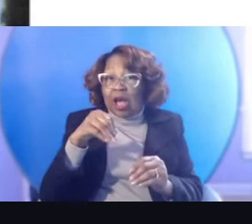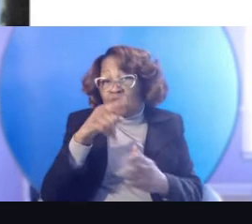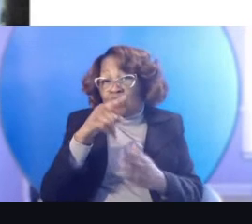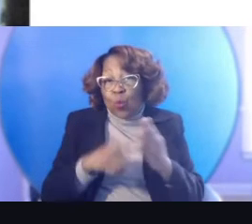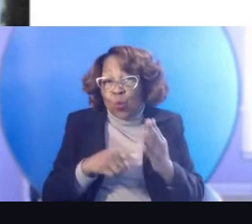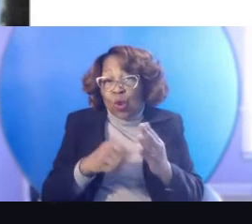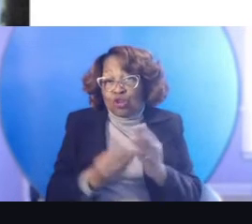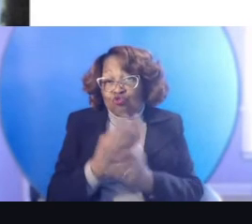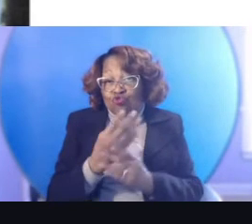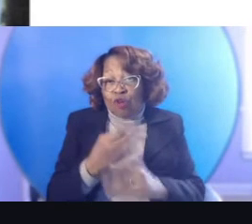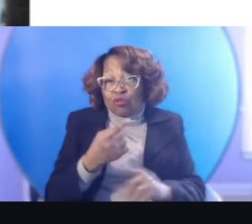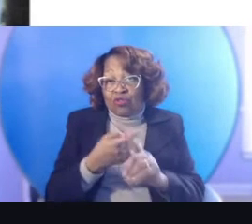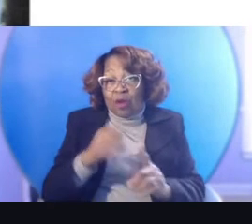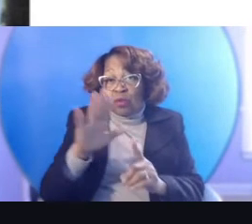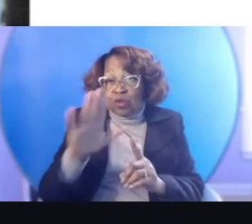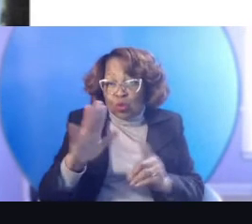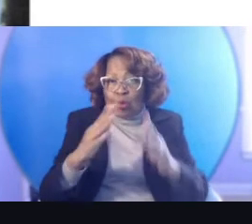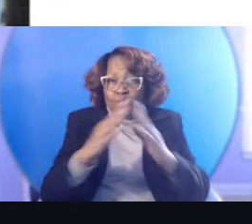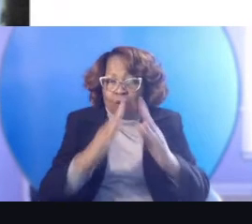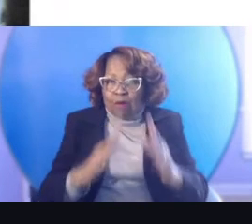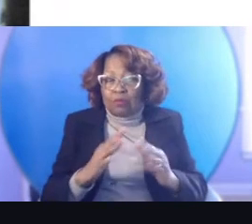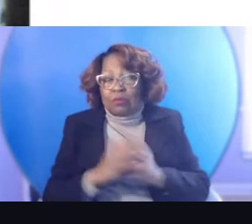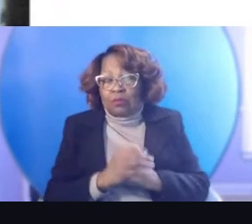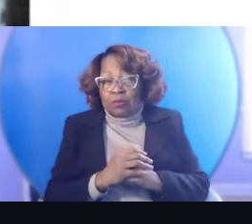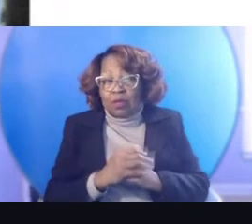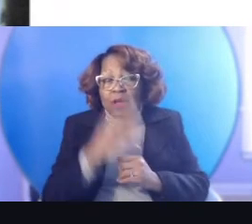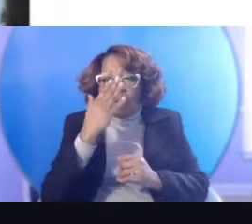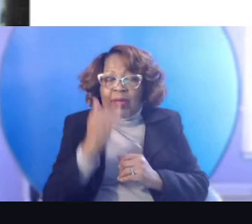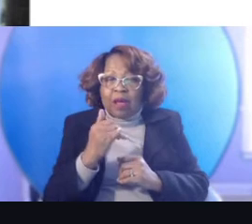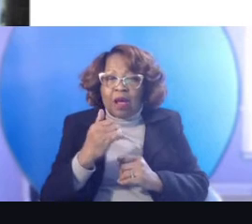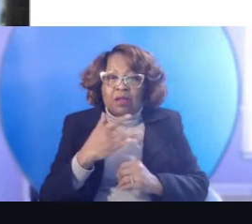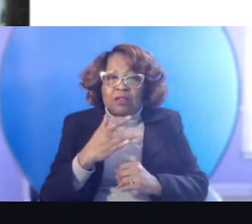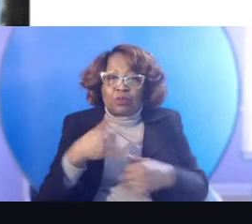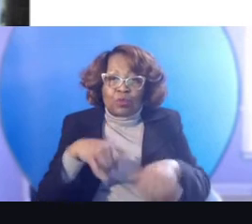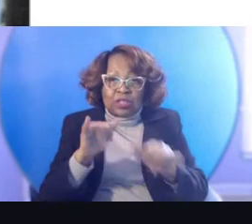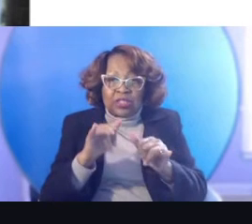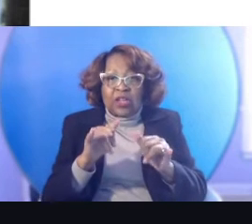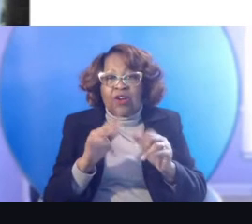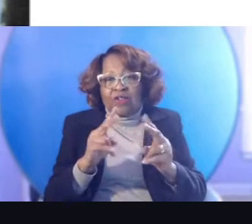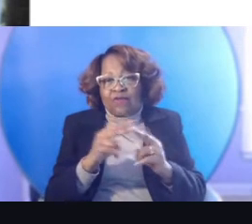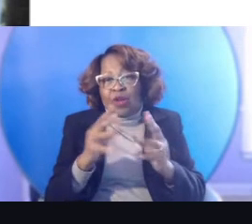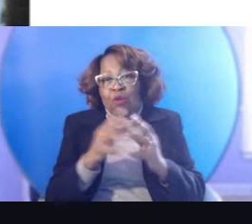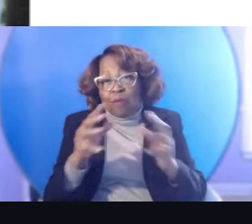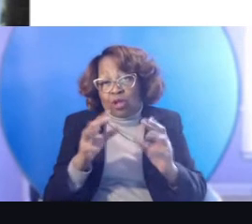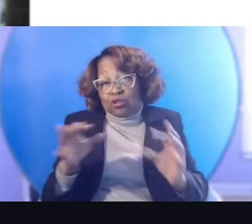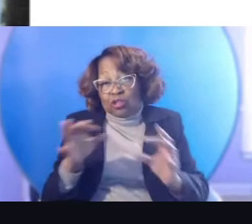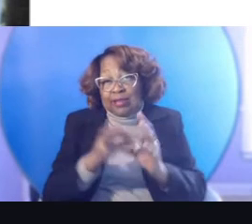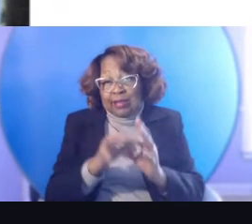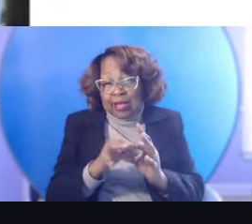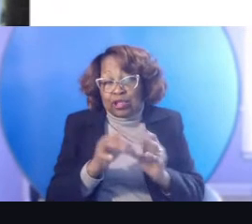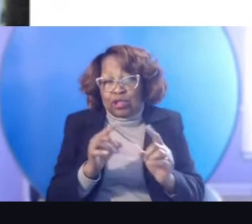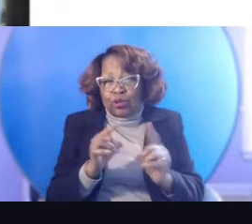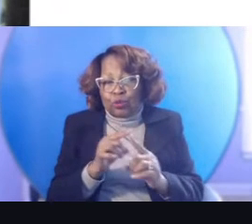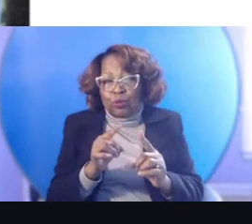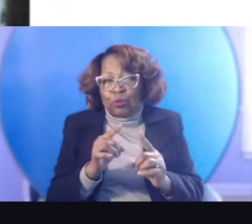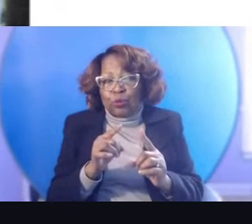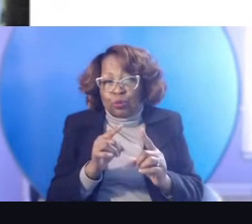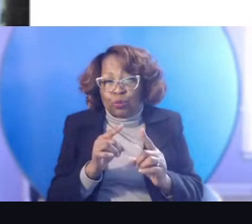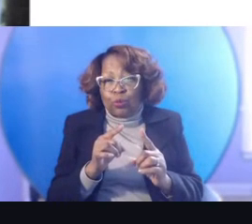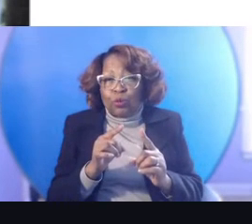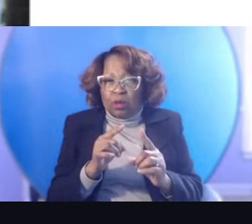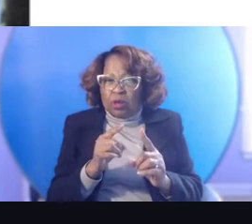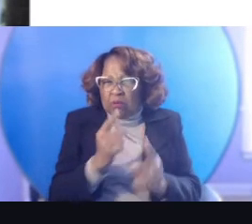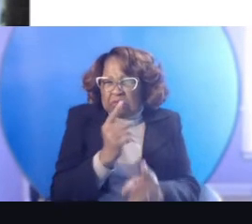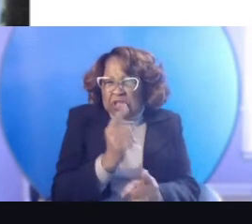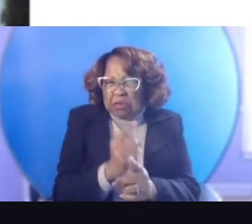your own backyard or your own back porch. Uh, because we, we still are very much connected to, to, um, conventional